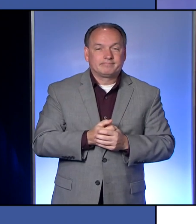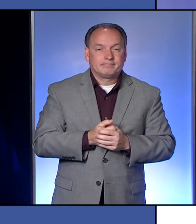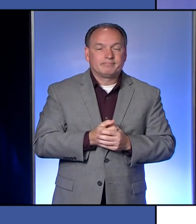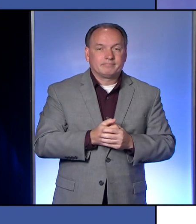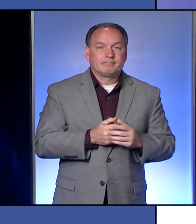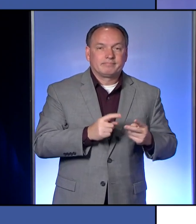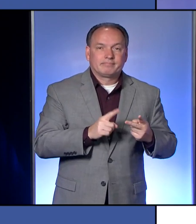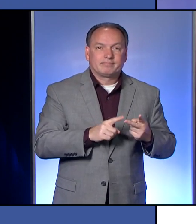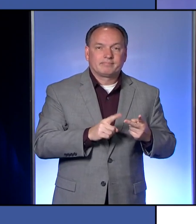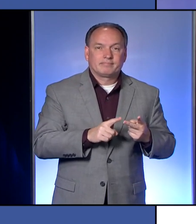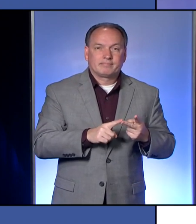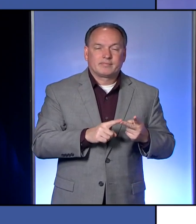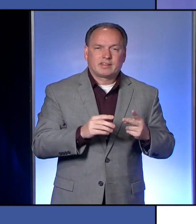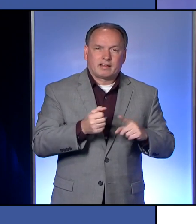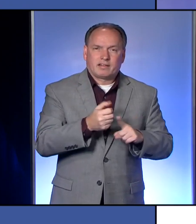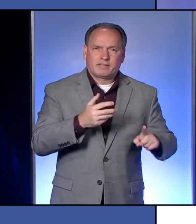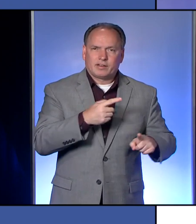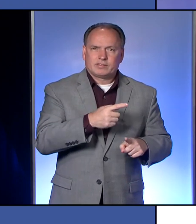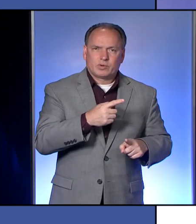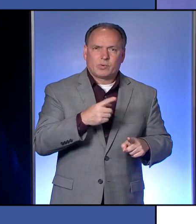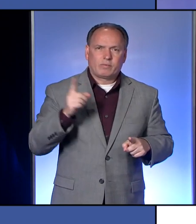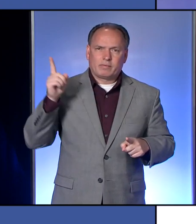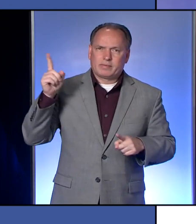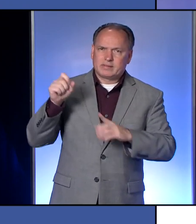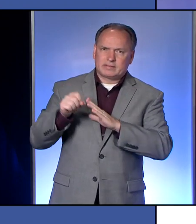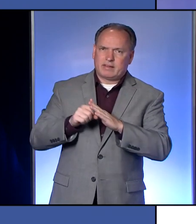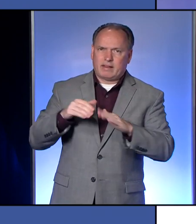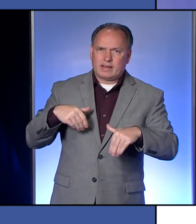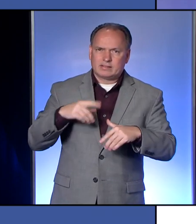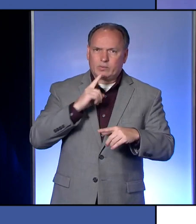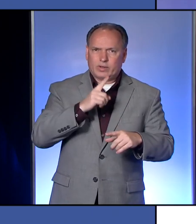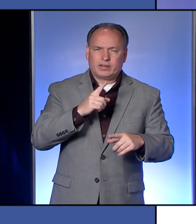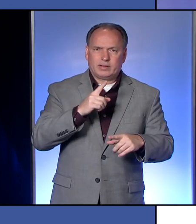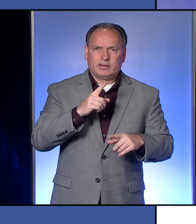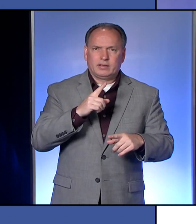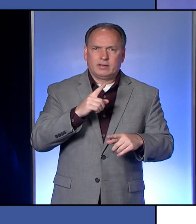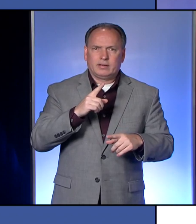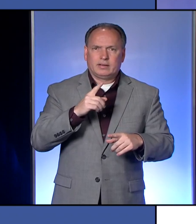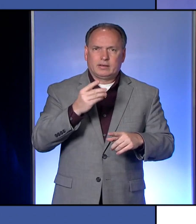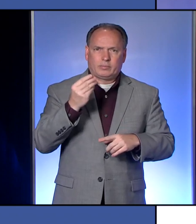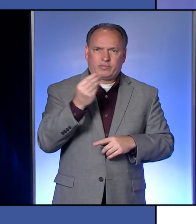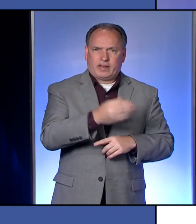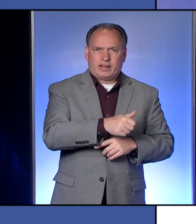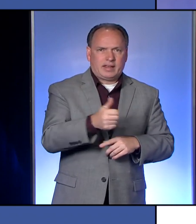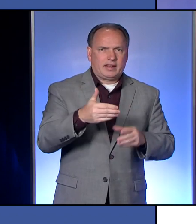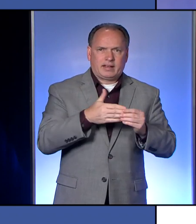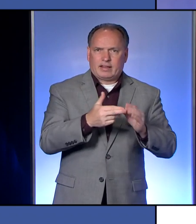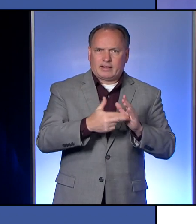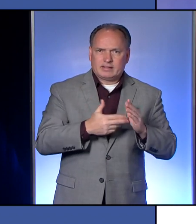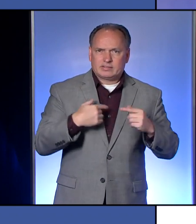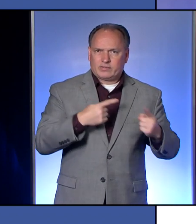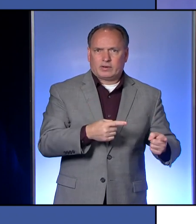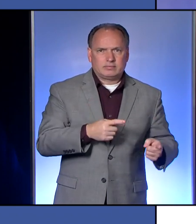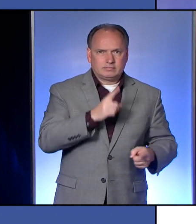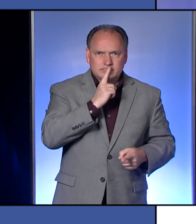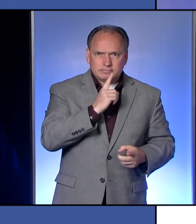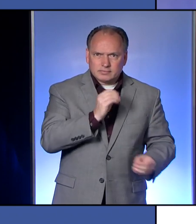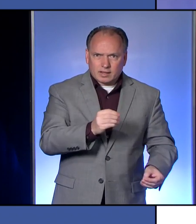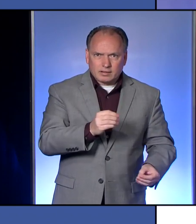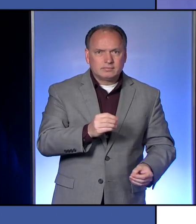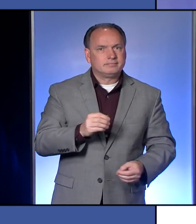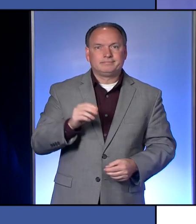Just to clarify, I guess, so they haven't, I guess, released to you any of the guidelines or anything along that? No, they have not.